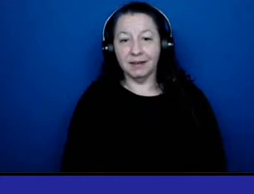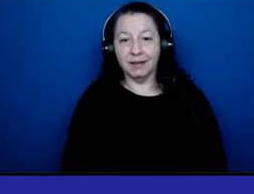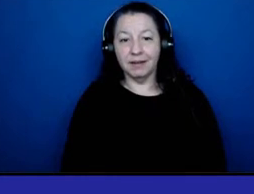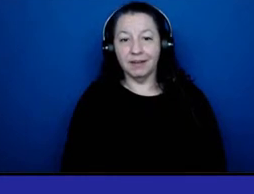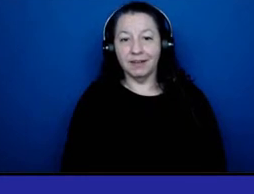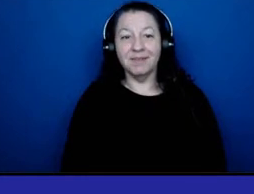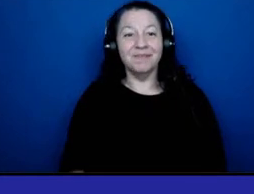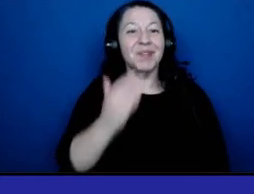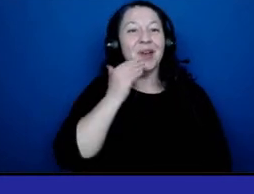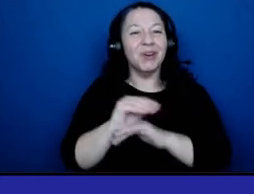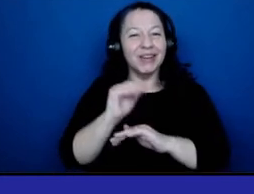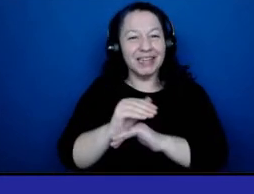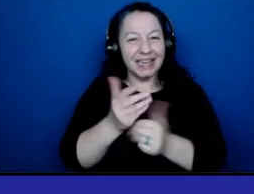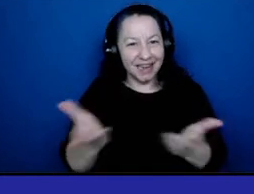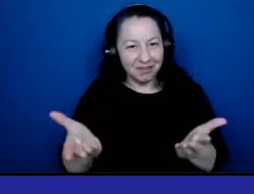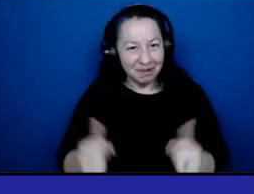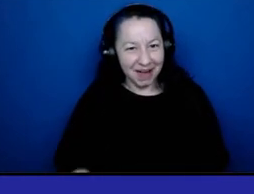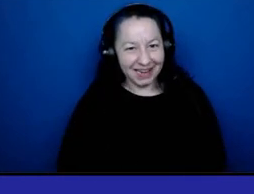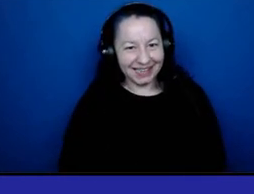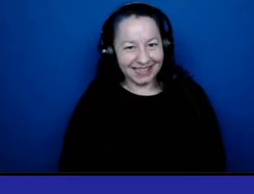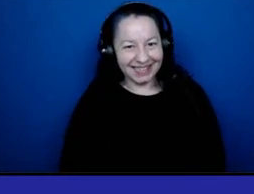Good evening, everybody.